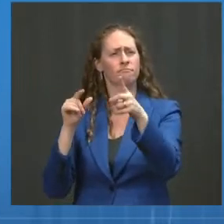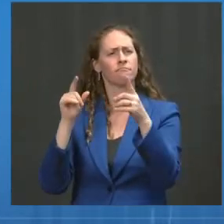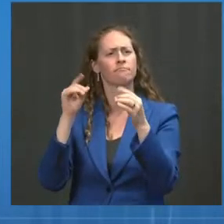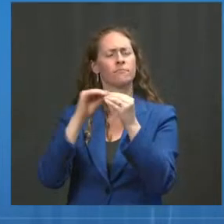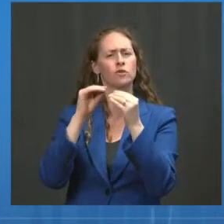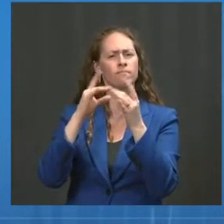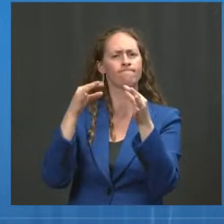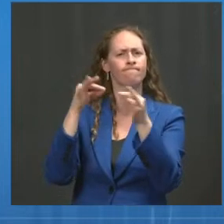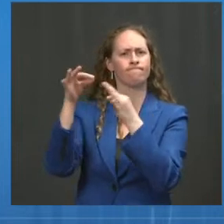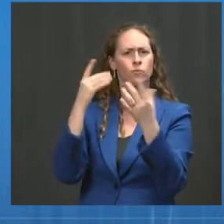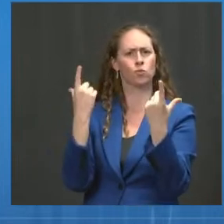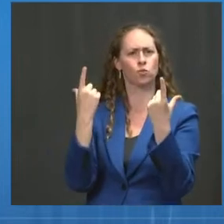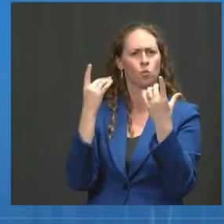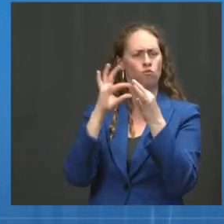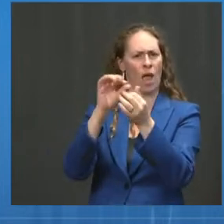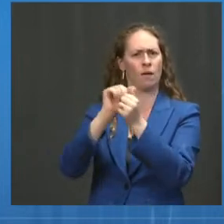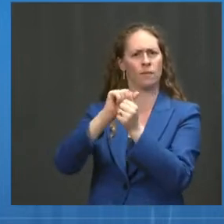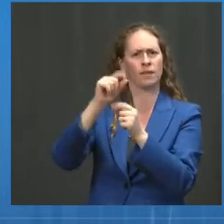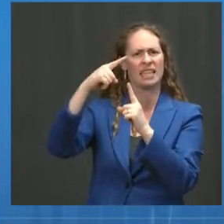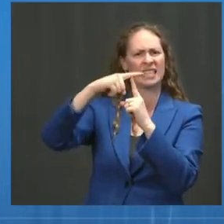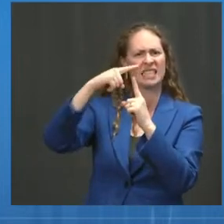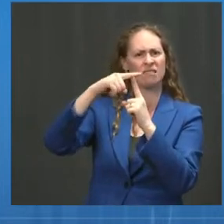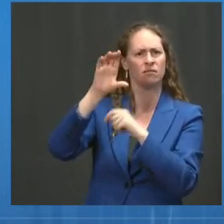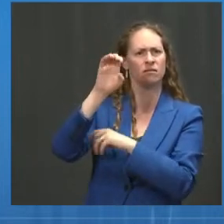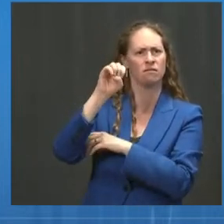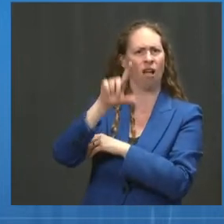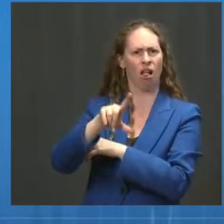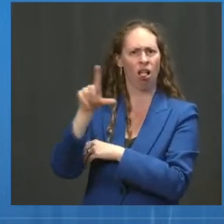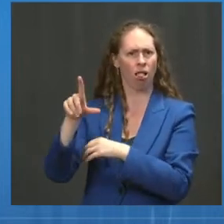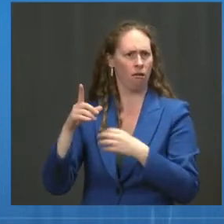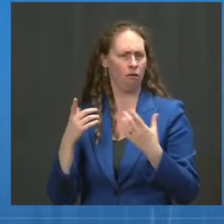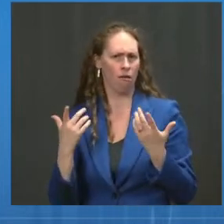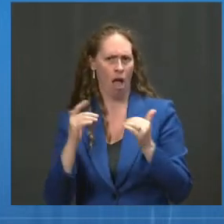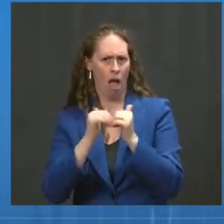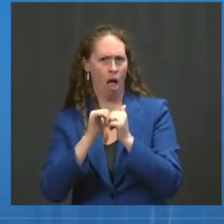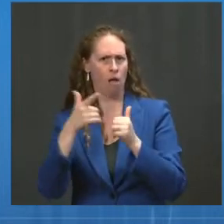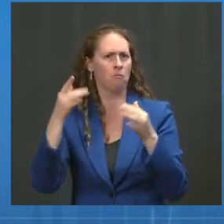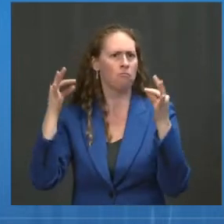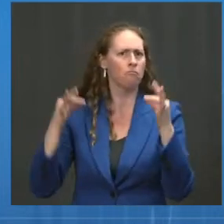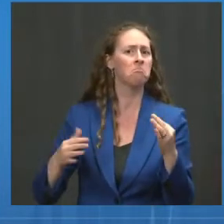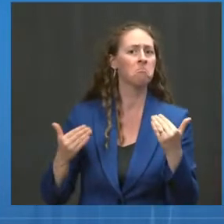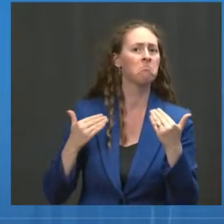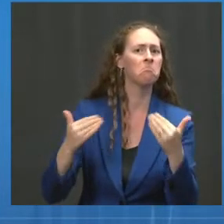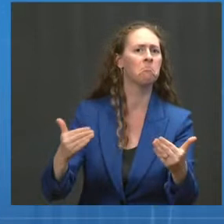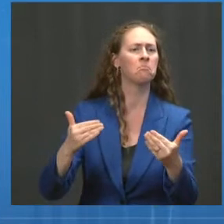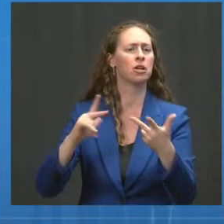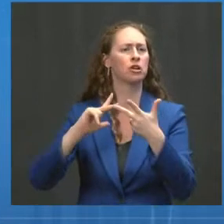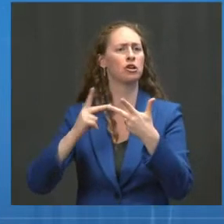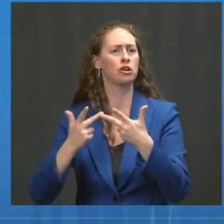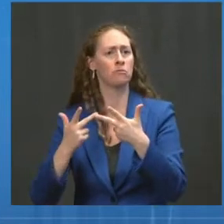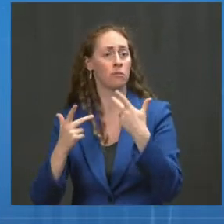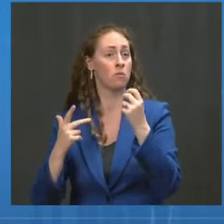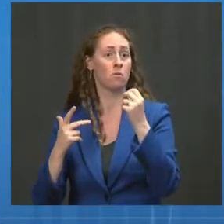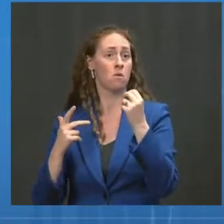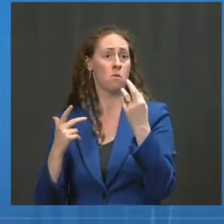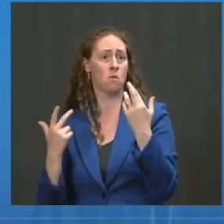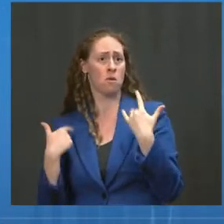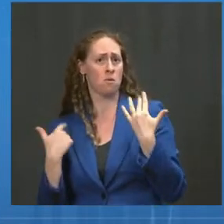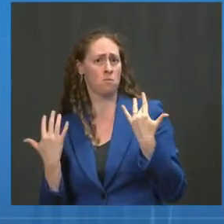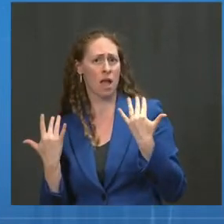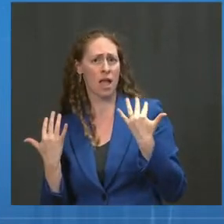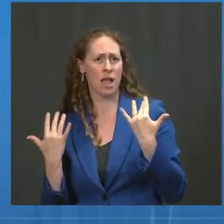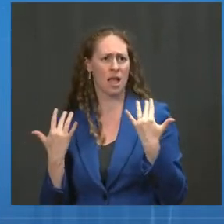that plays in any decision to recommend boosters or, you know, continue to recommend boosters in the next year or even years to come?